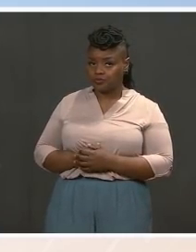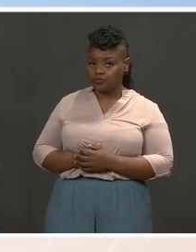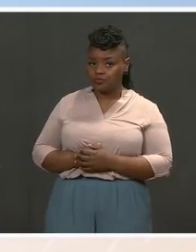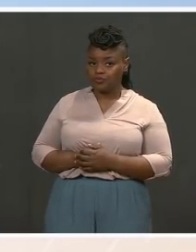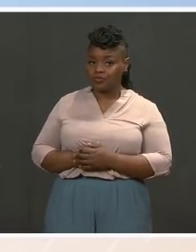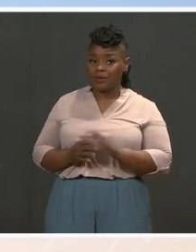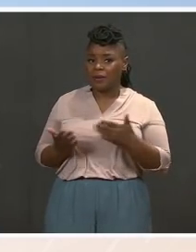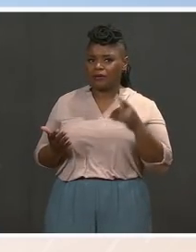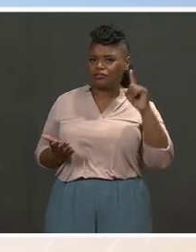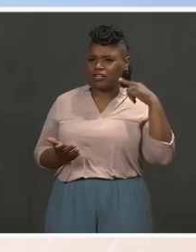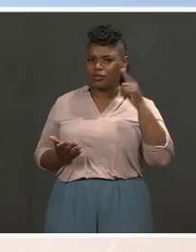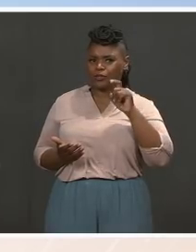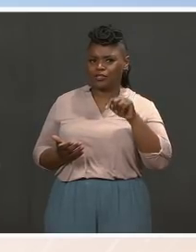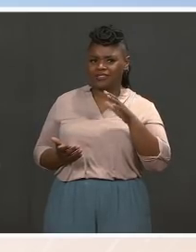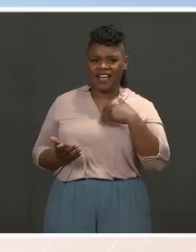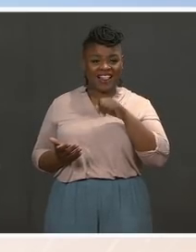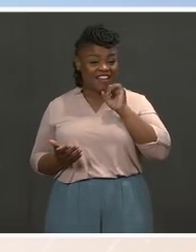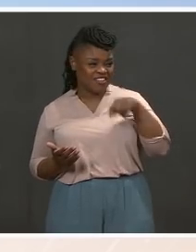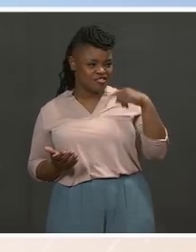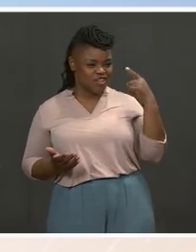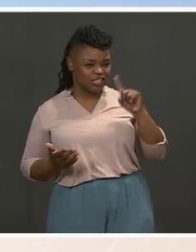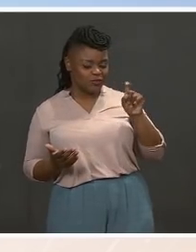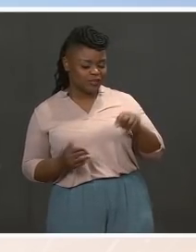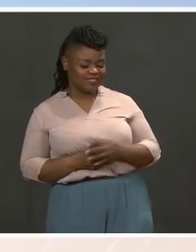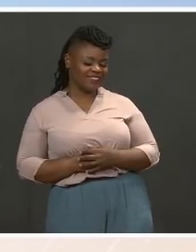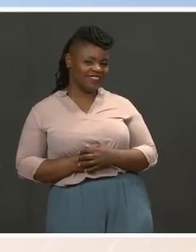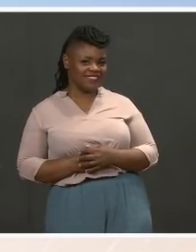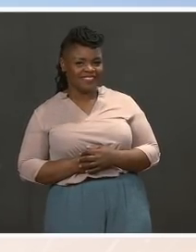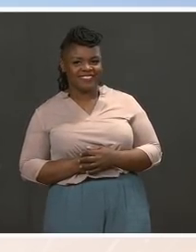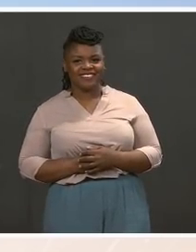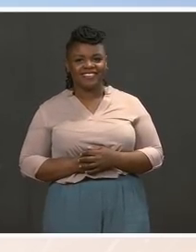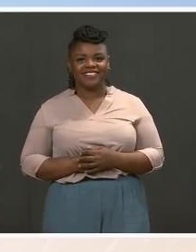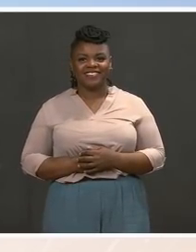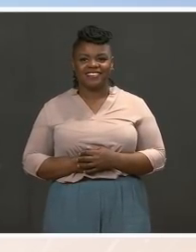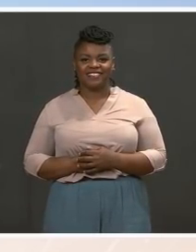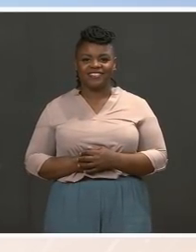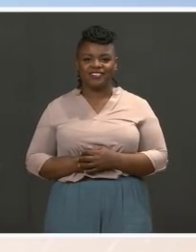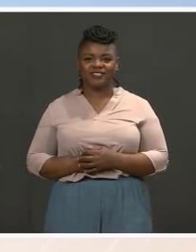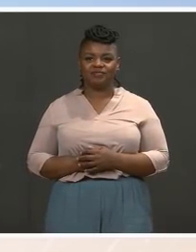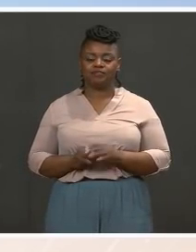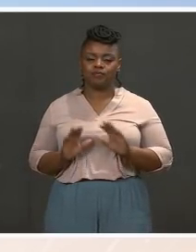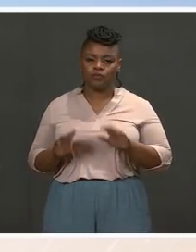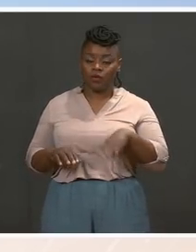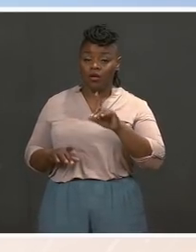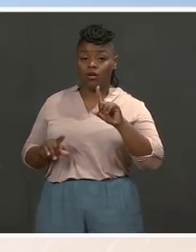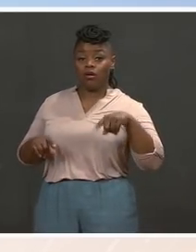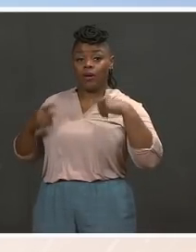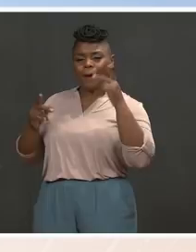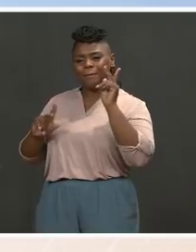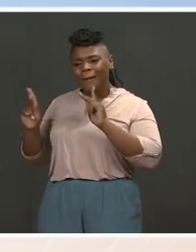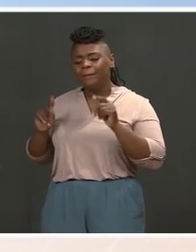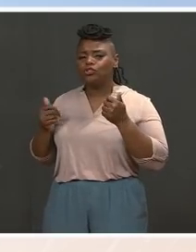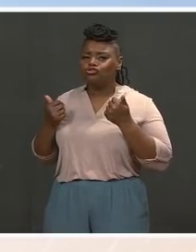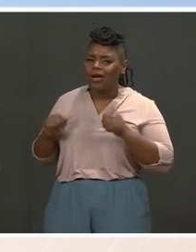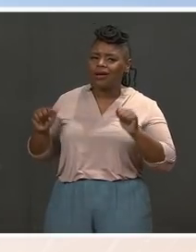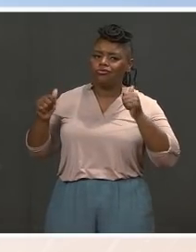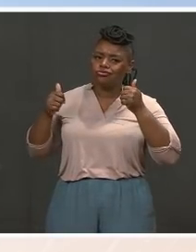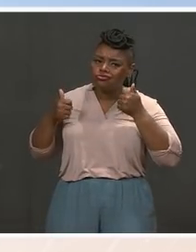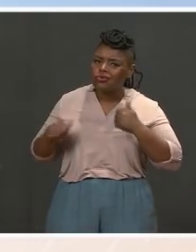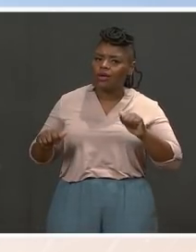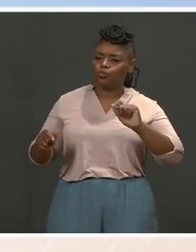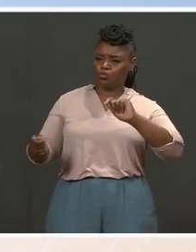question. It's quite a lead in. Given the history of people trying to enact gun control legislation in this country,